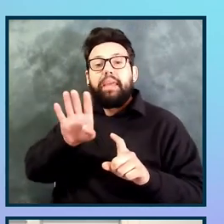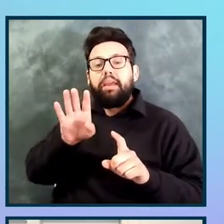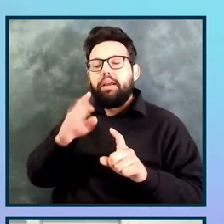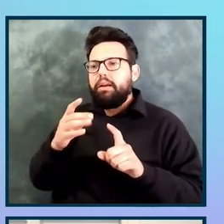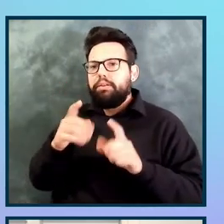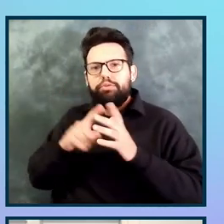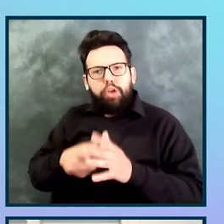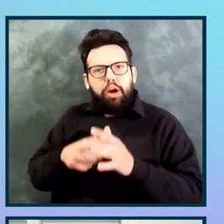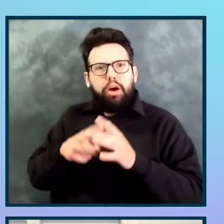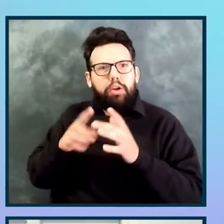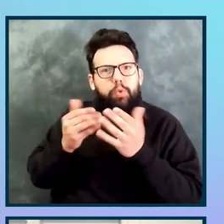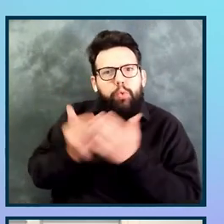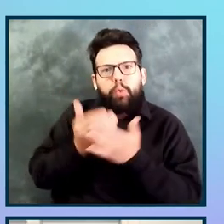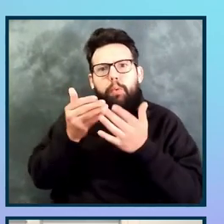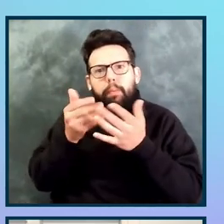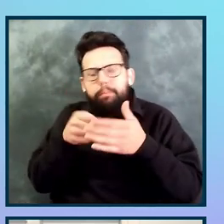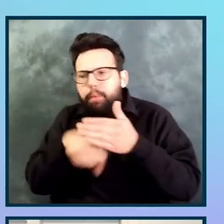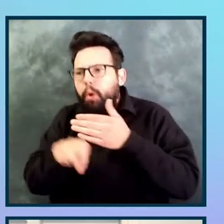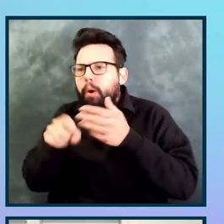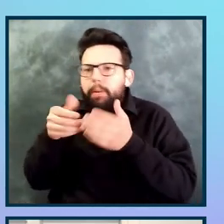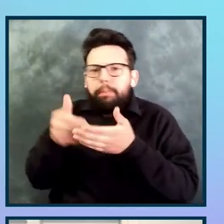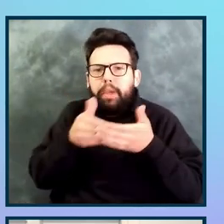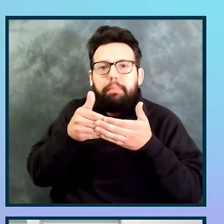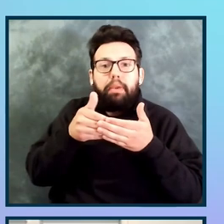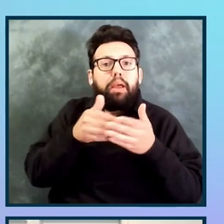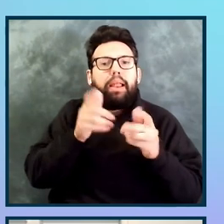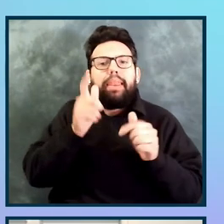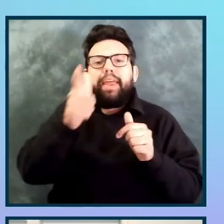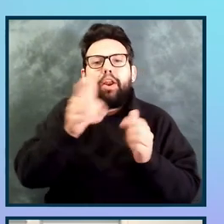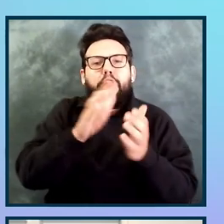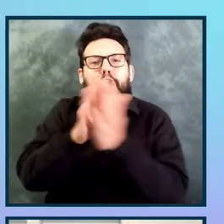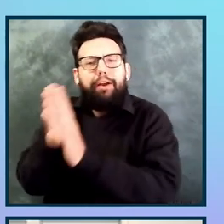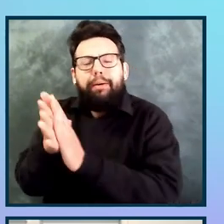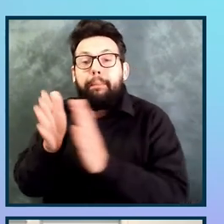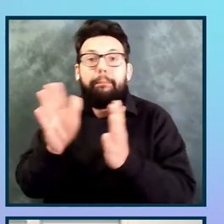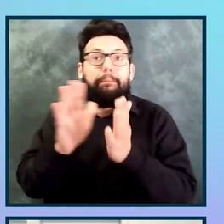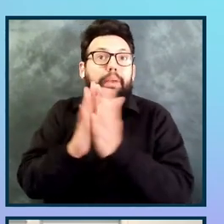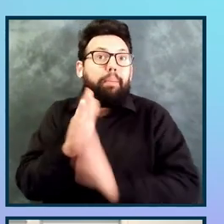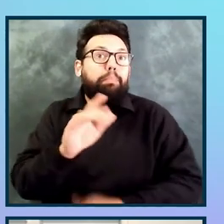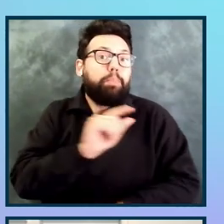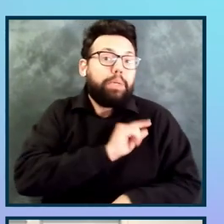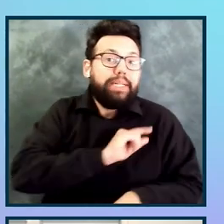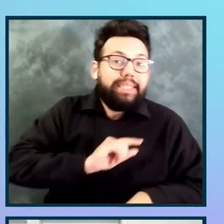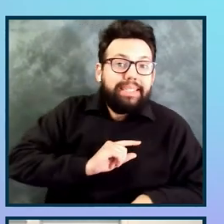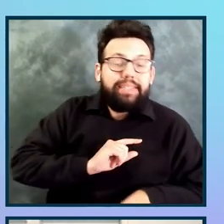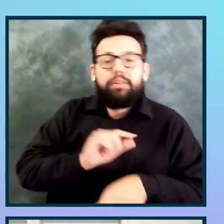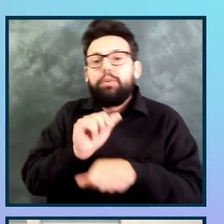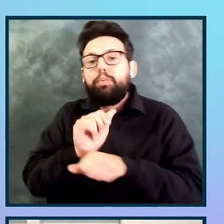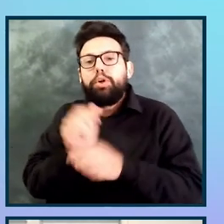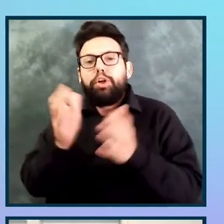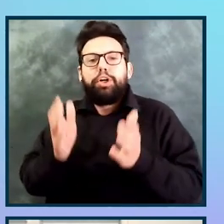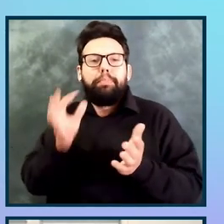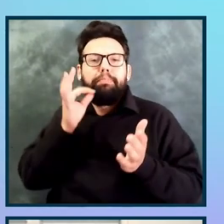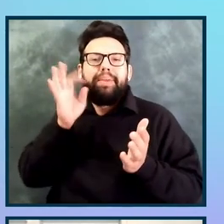what that particular role of that bee is. And likewise, there's a lot of other commonalities that we'll start to touch on.